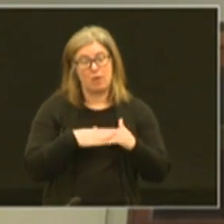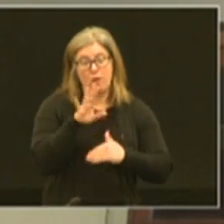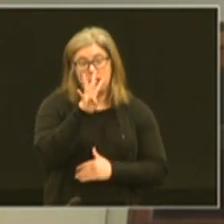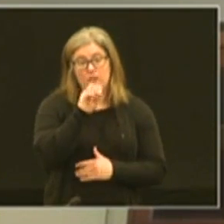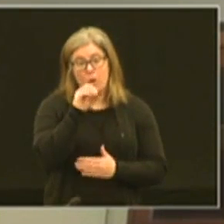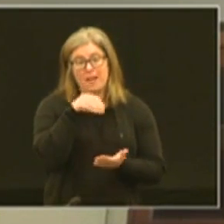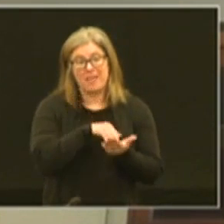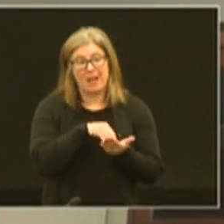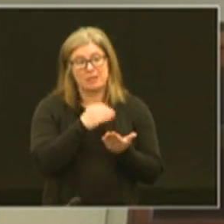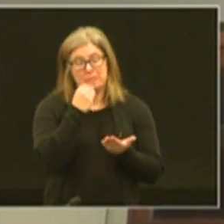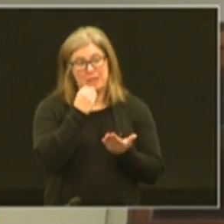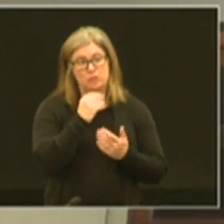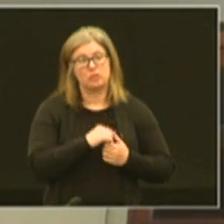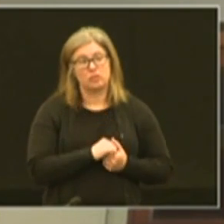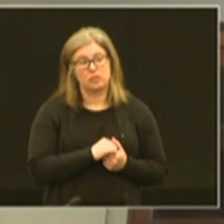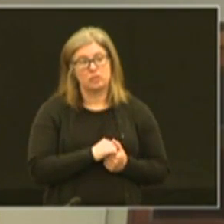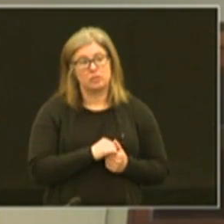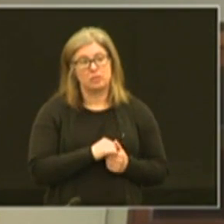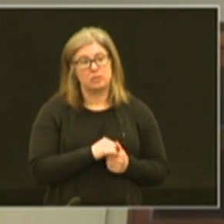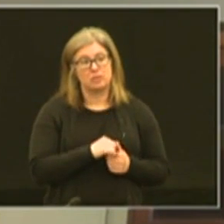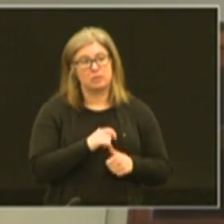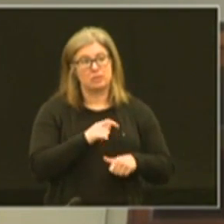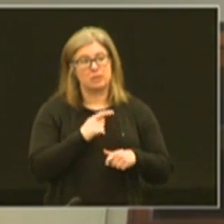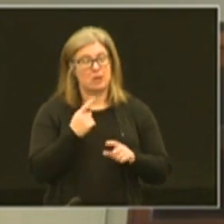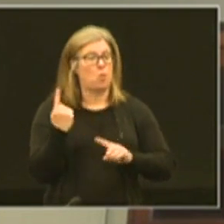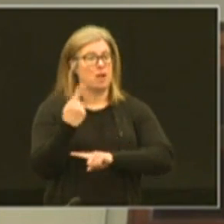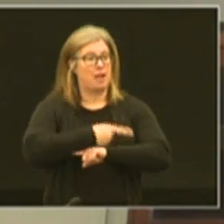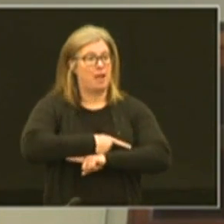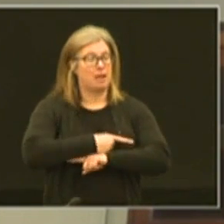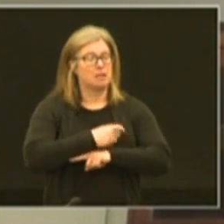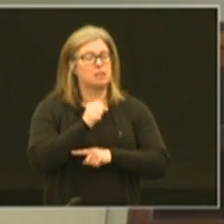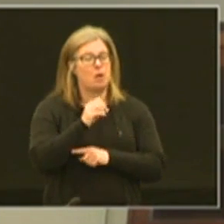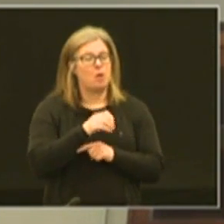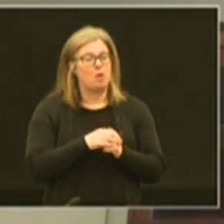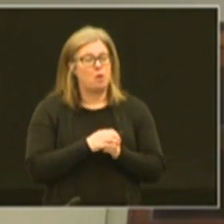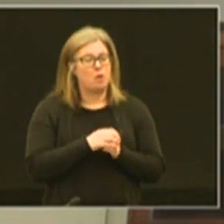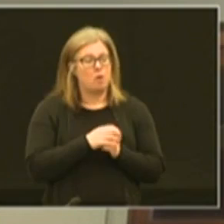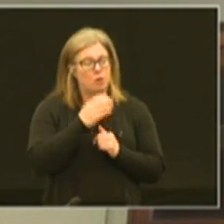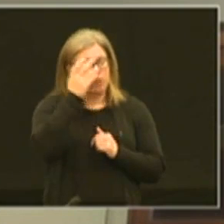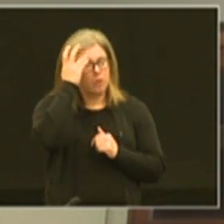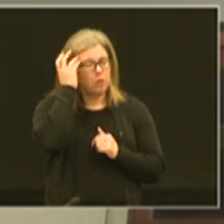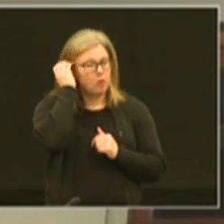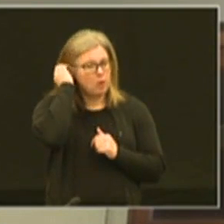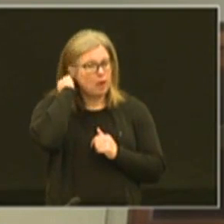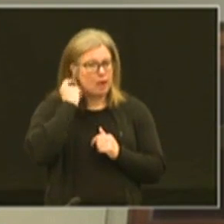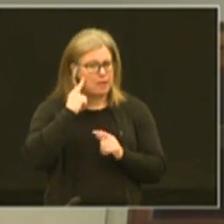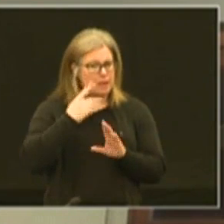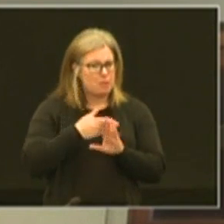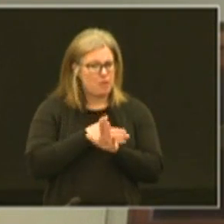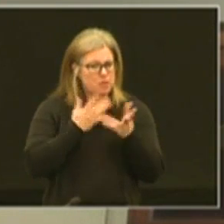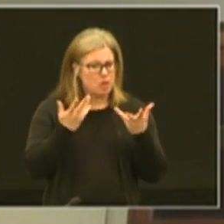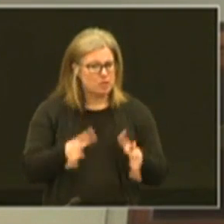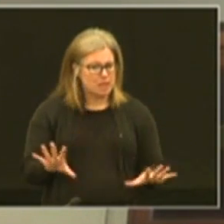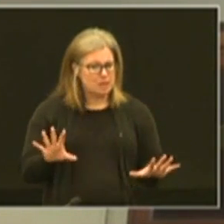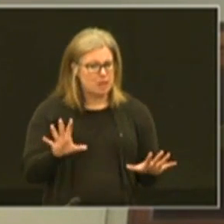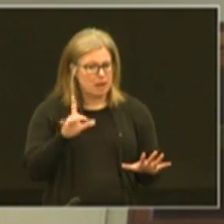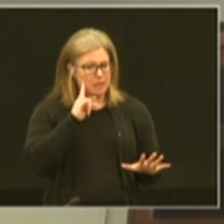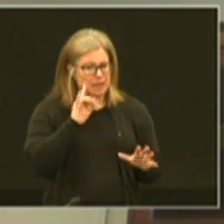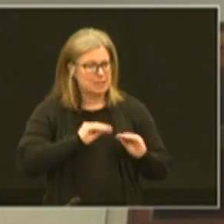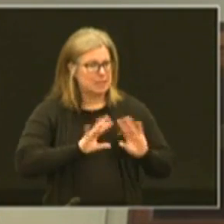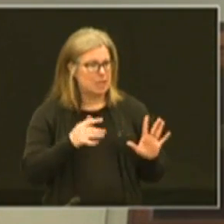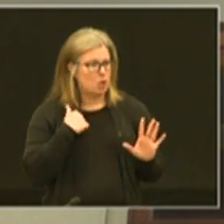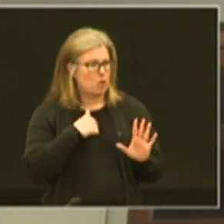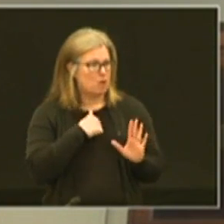000 meals at a time in one day and so I believe before it's all said and done I think it's pretty